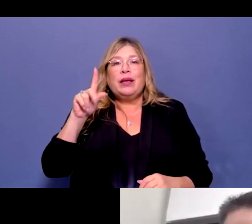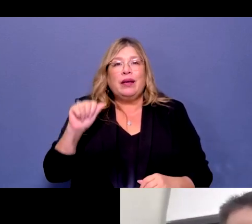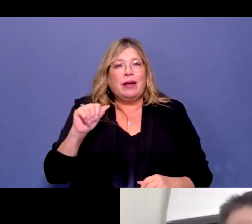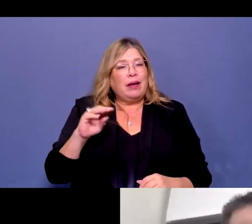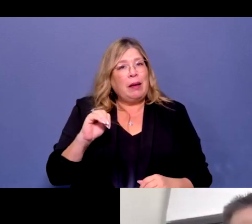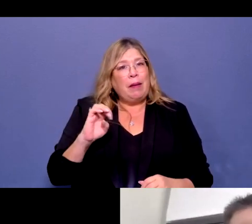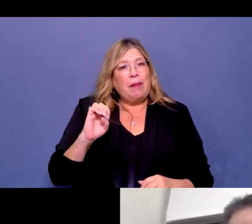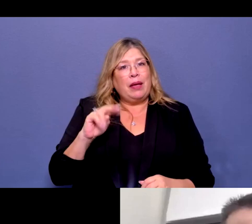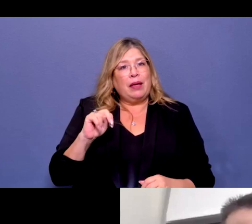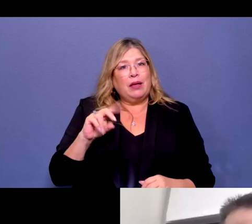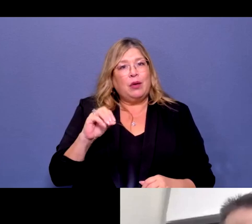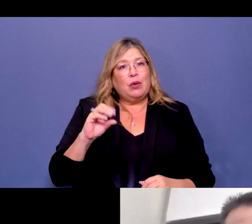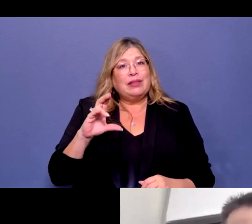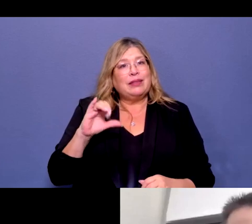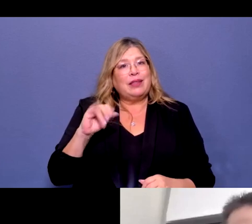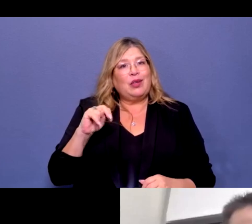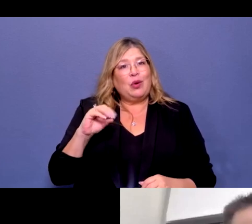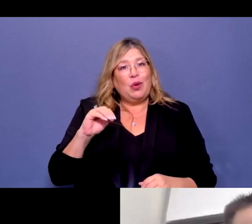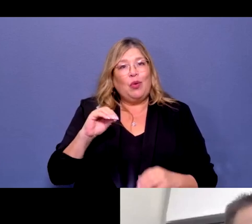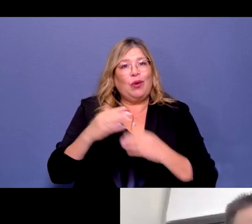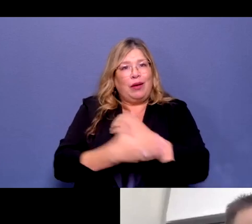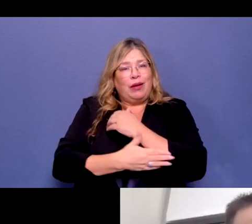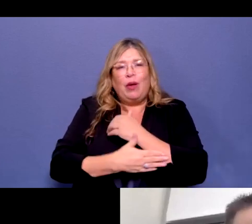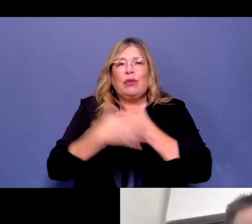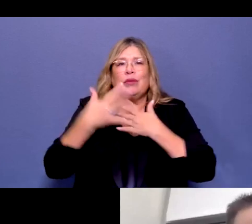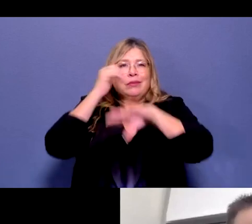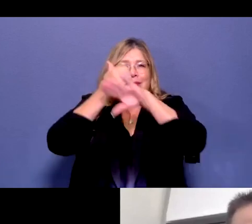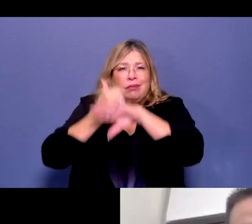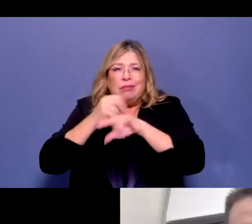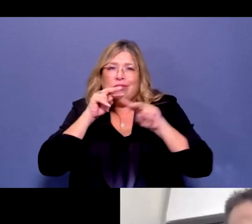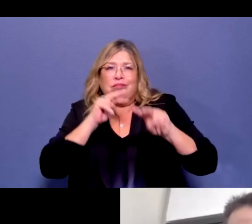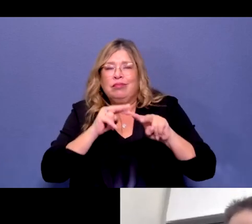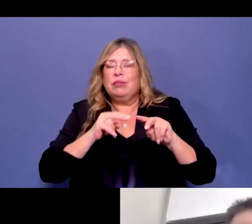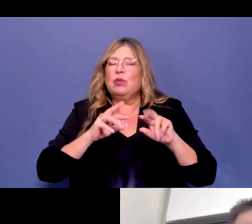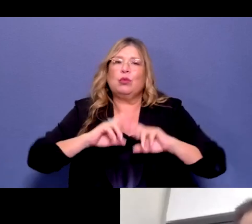there's gauging in place, and there's resources in place up there as well.